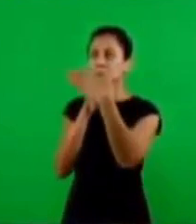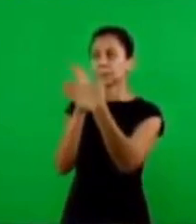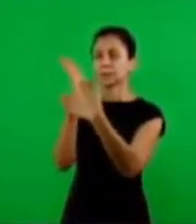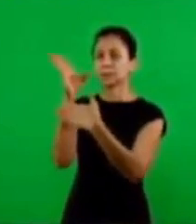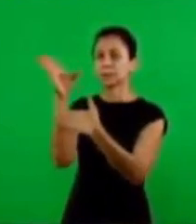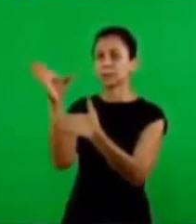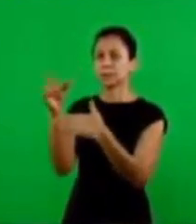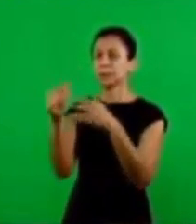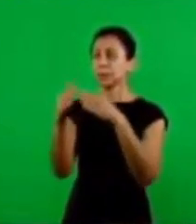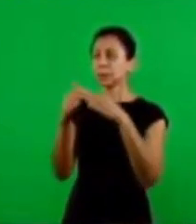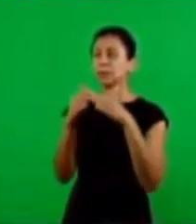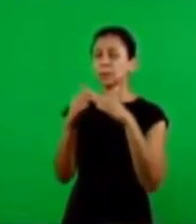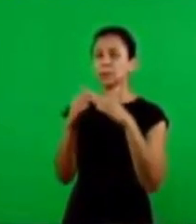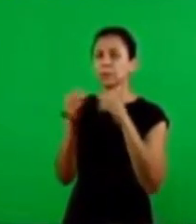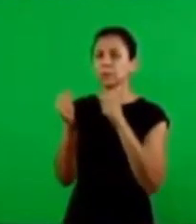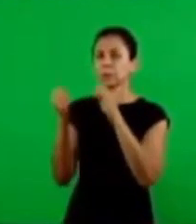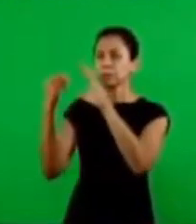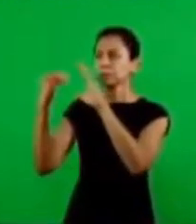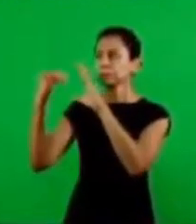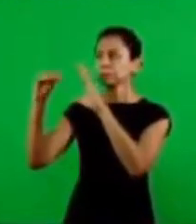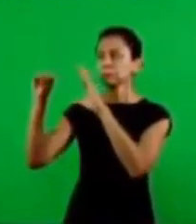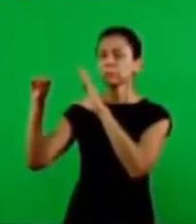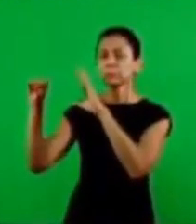So, no, please. If you can.